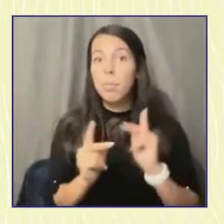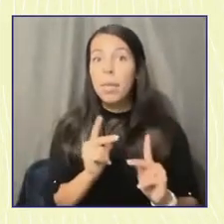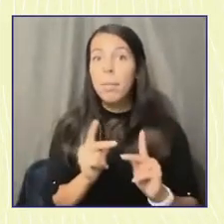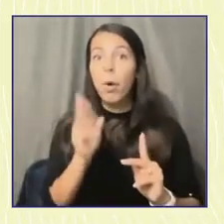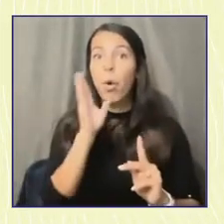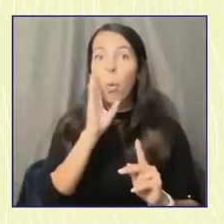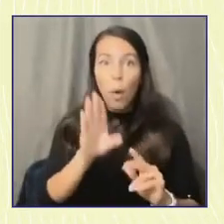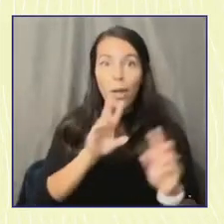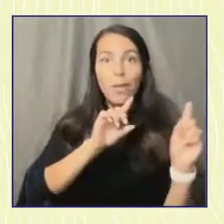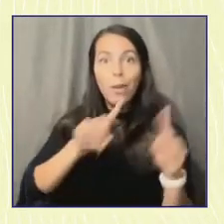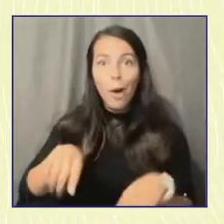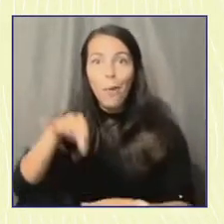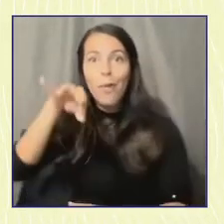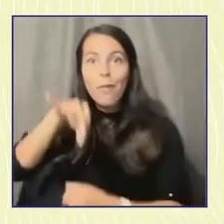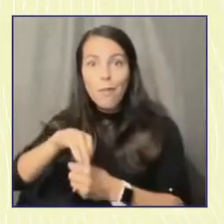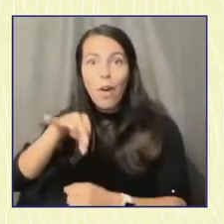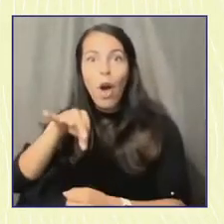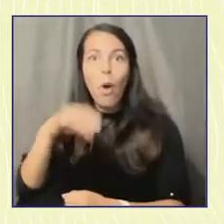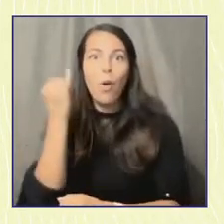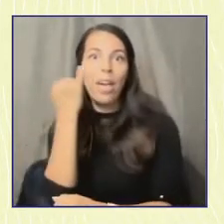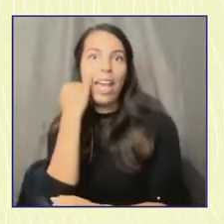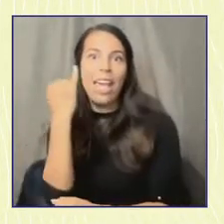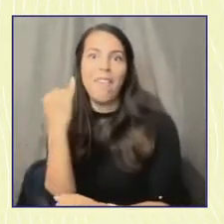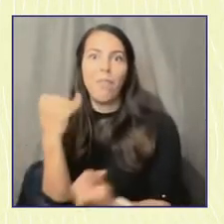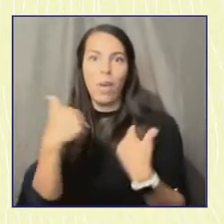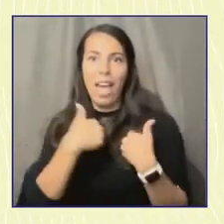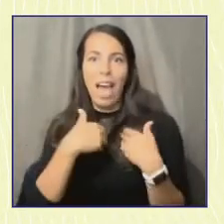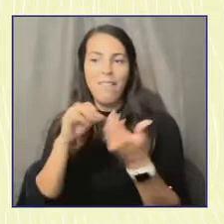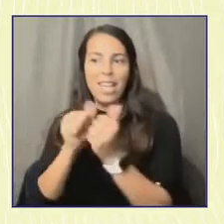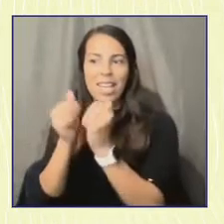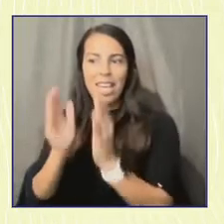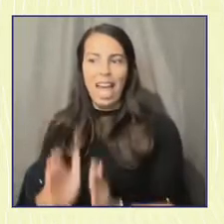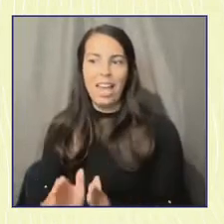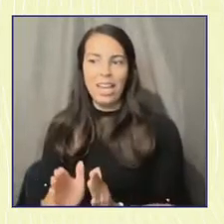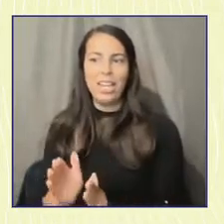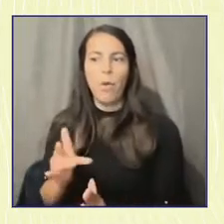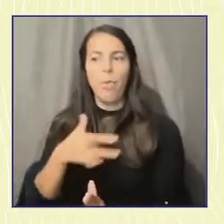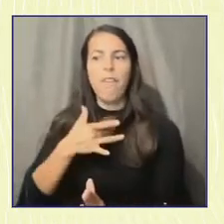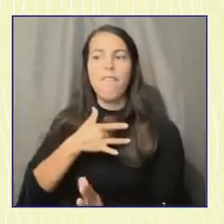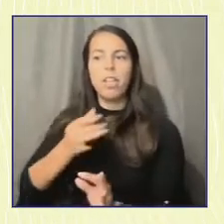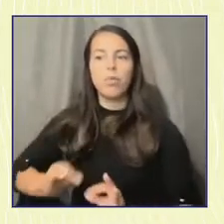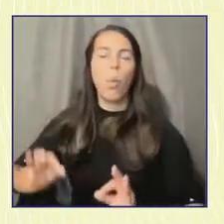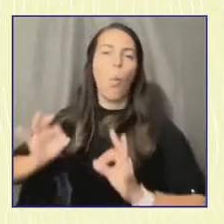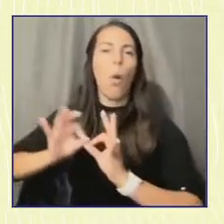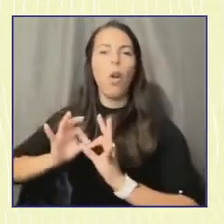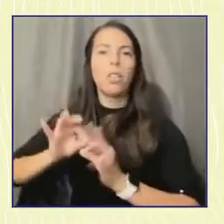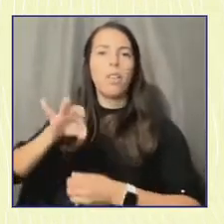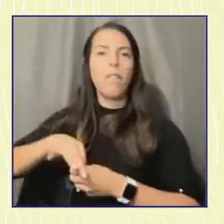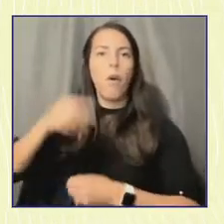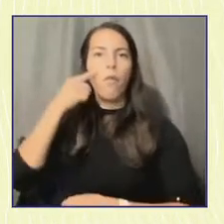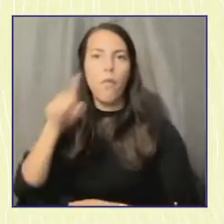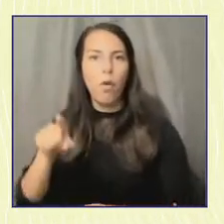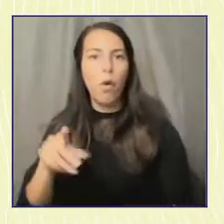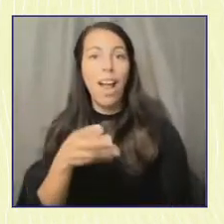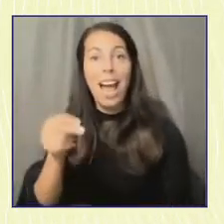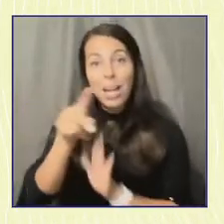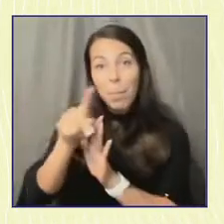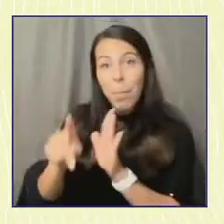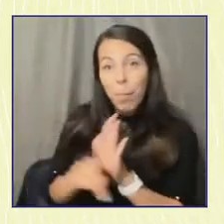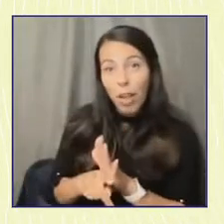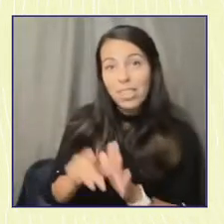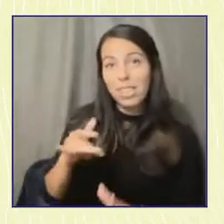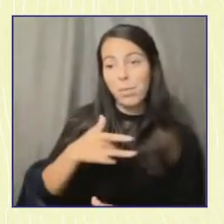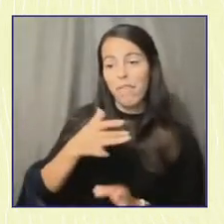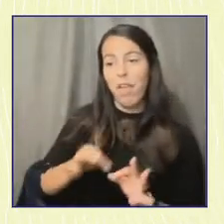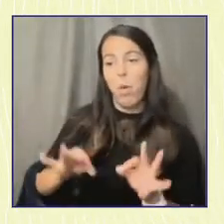you give us a candidate that's worth voting for, and if you give us policies that are worth voting for. Tomorrow is like